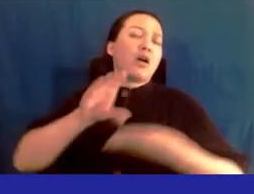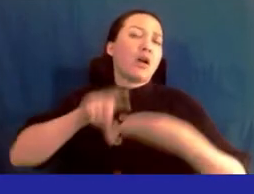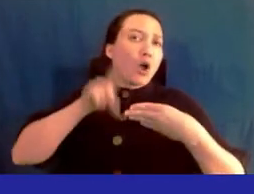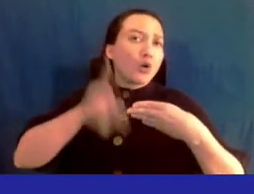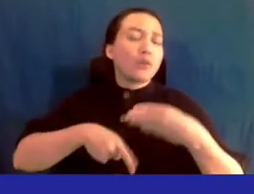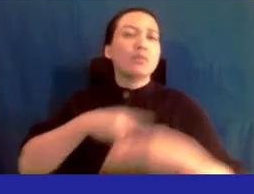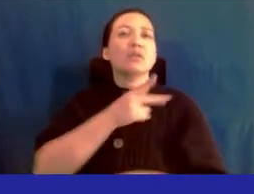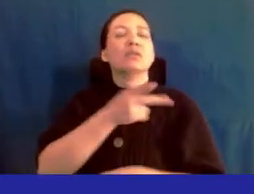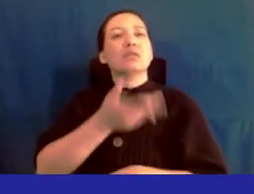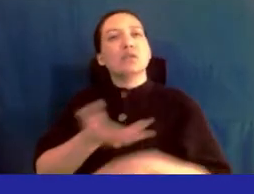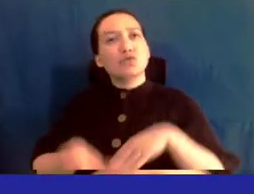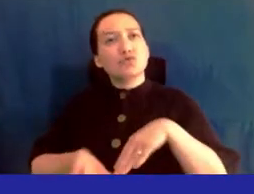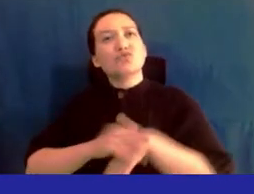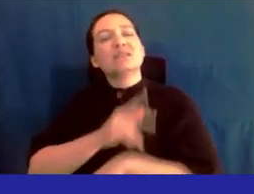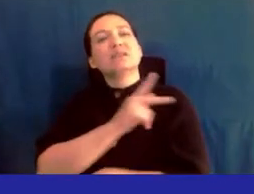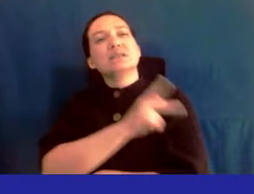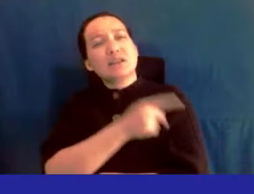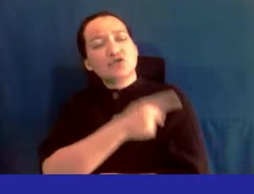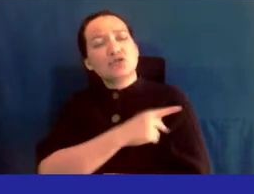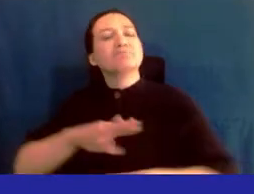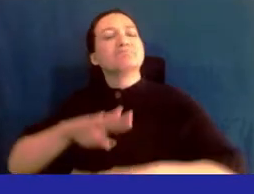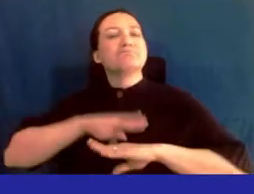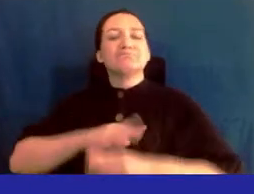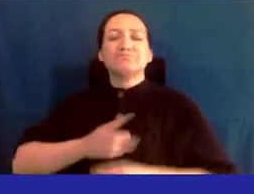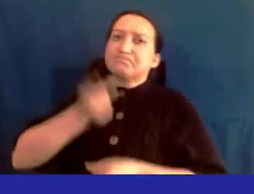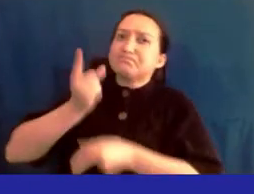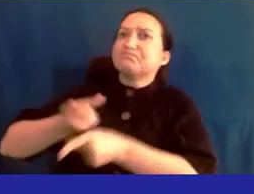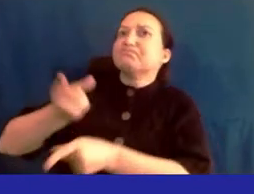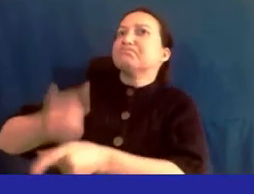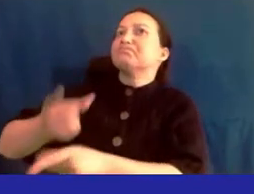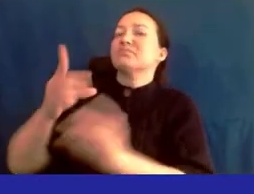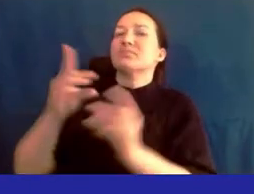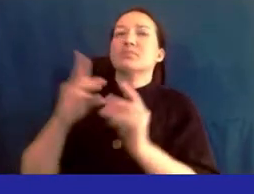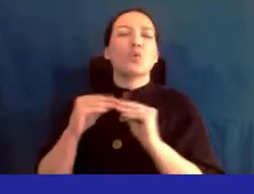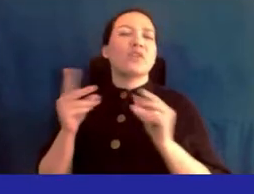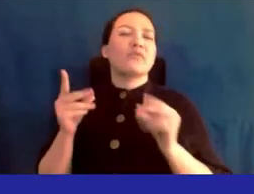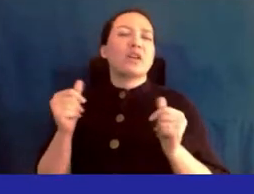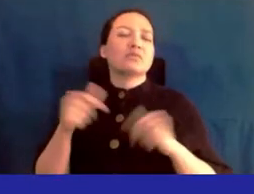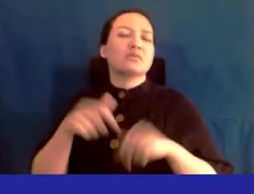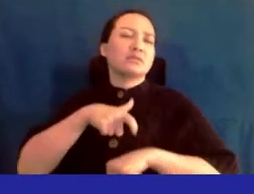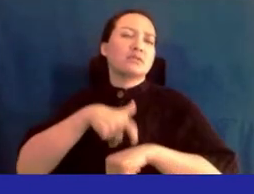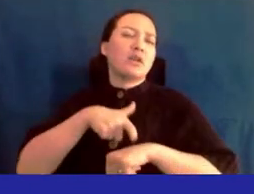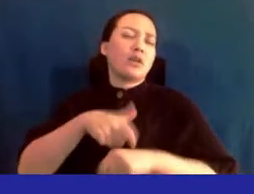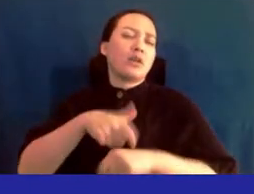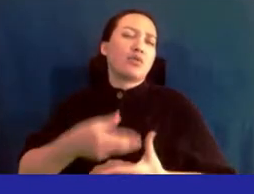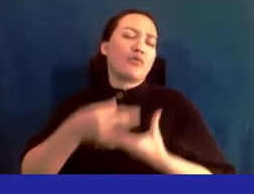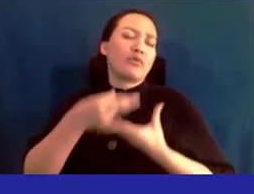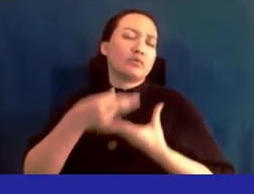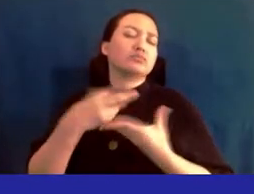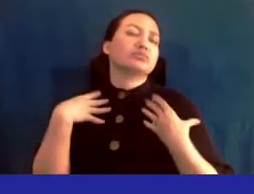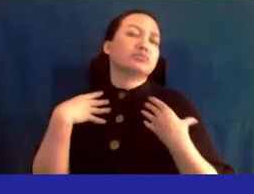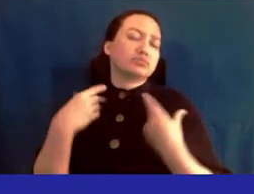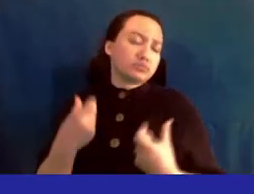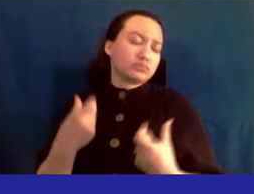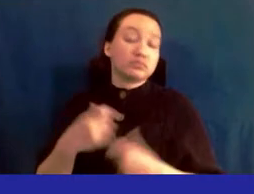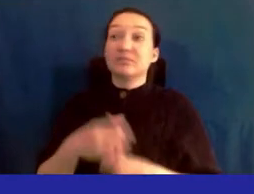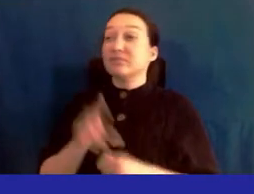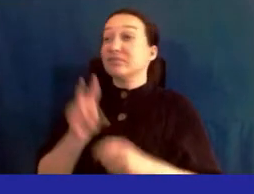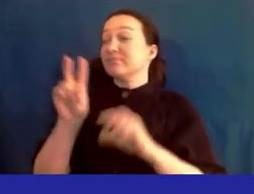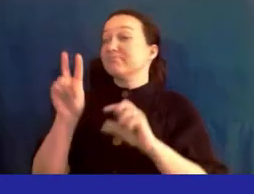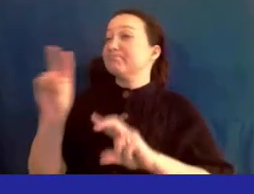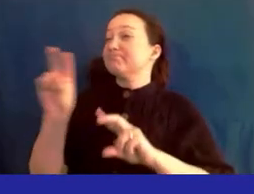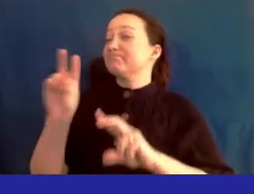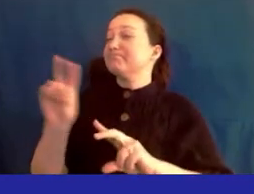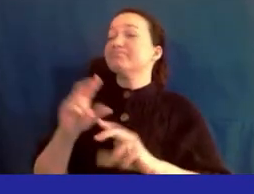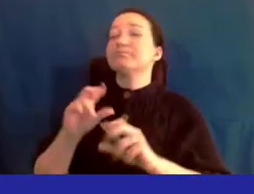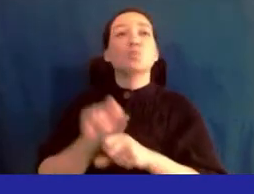increased precision and accuracy as well as faster recovery time looking toward the future we are working